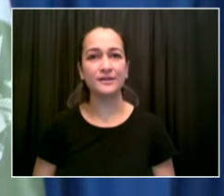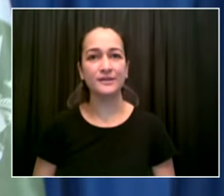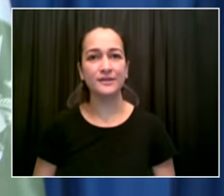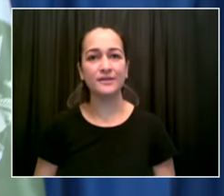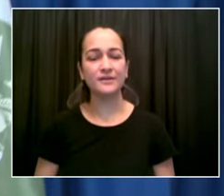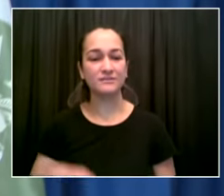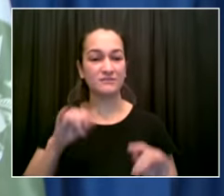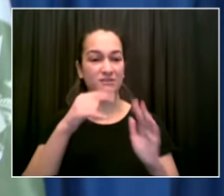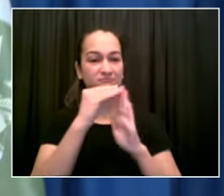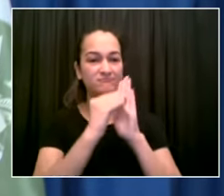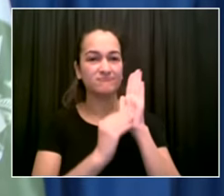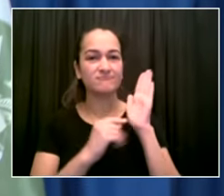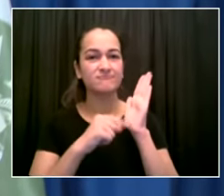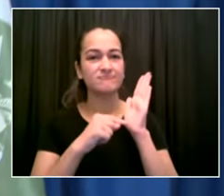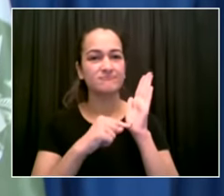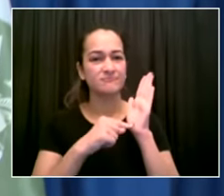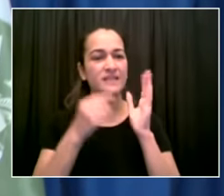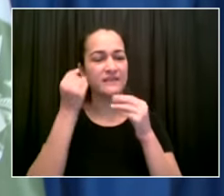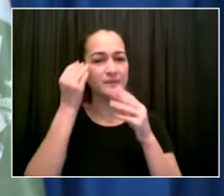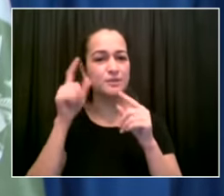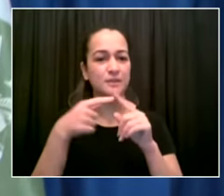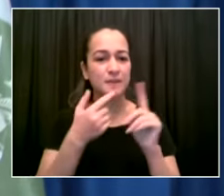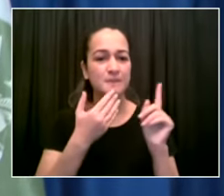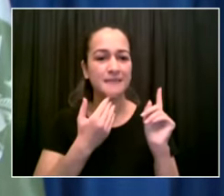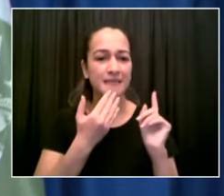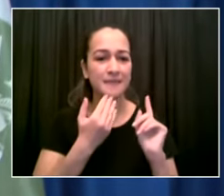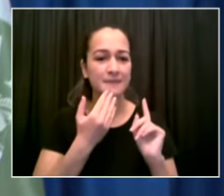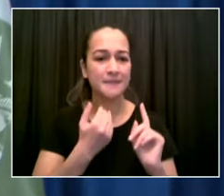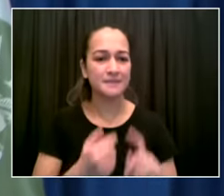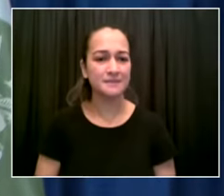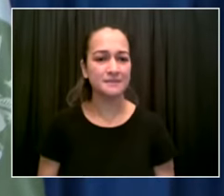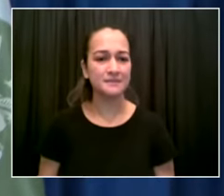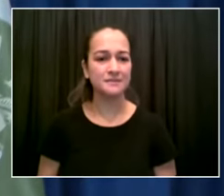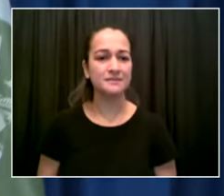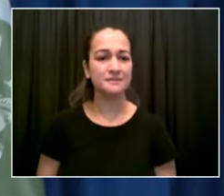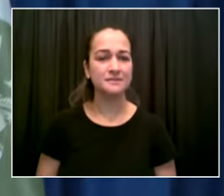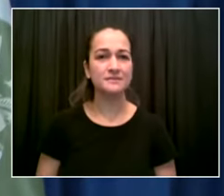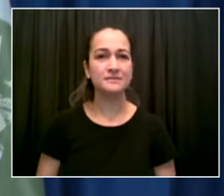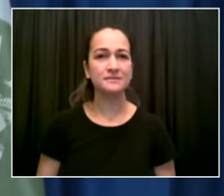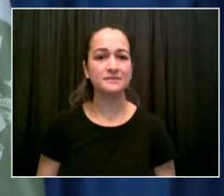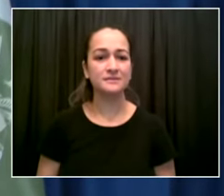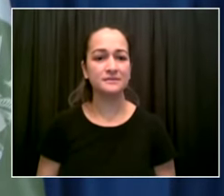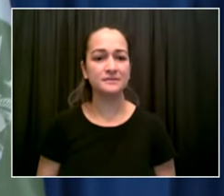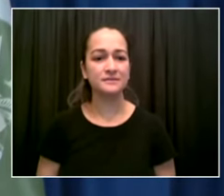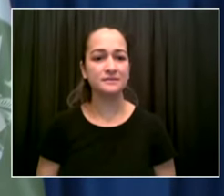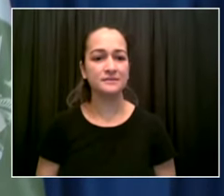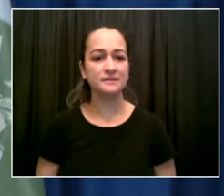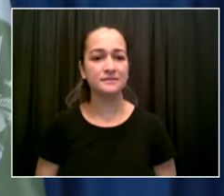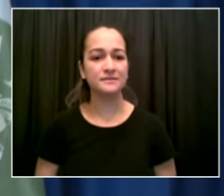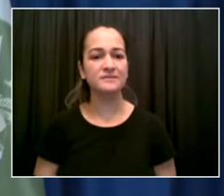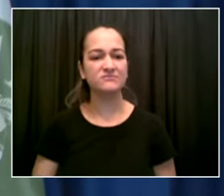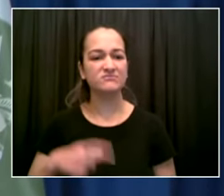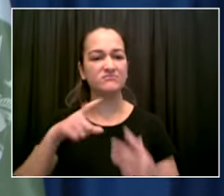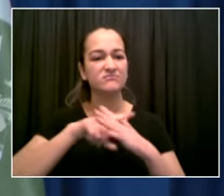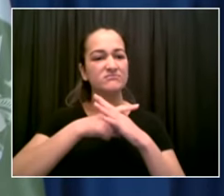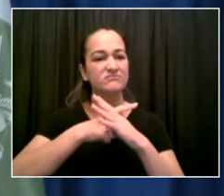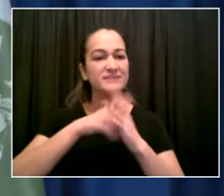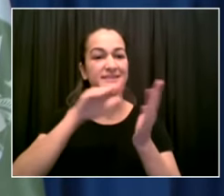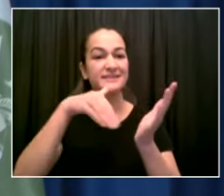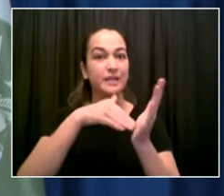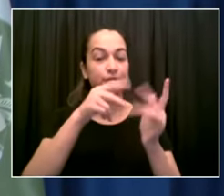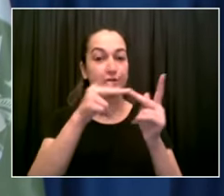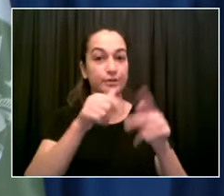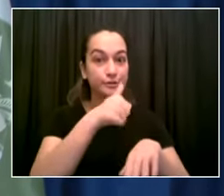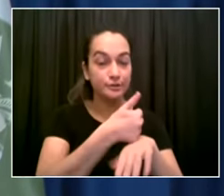what you said to me privately you did a mea culpa on part of the administration and you made a commitment for an indoor pool that price tag